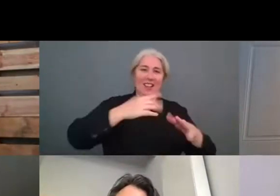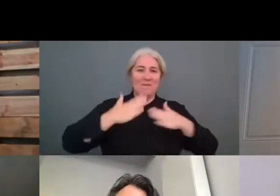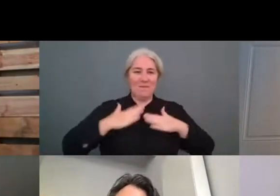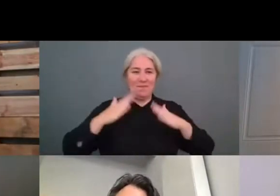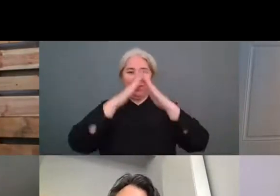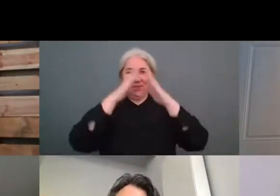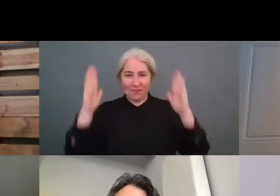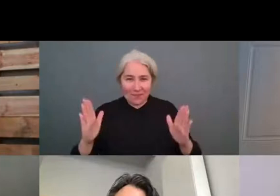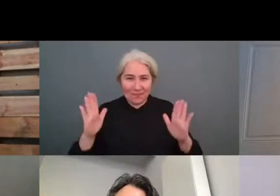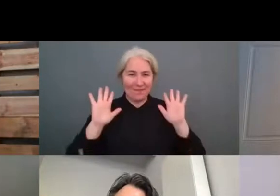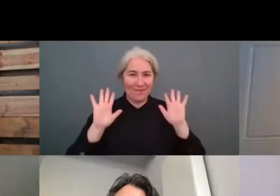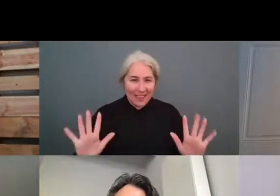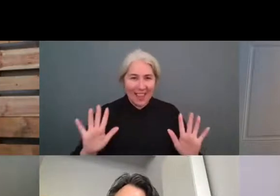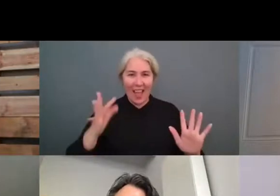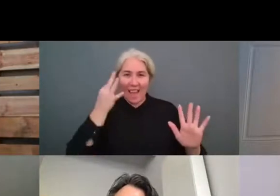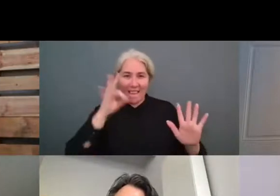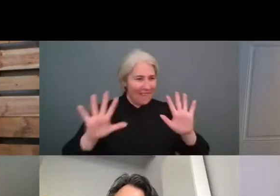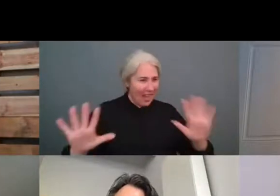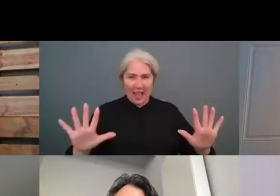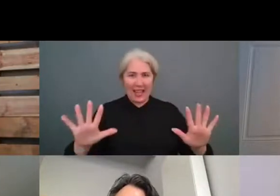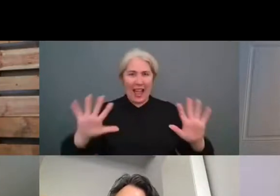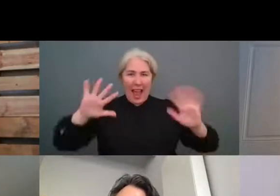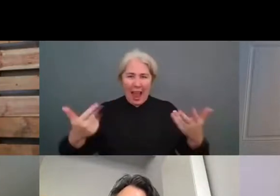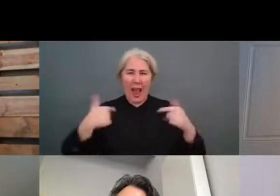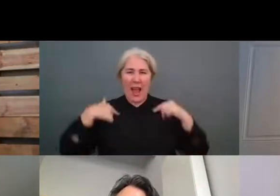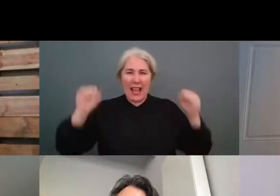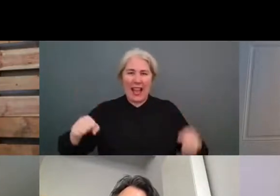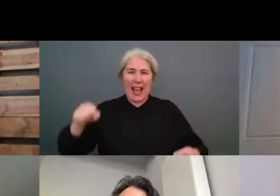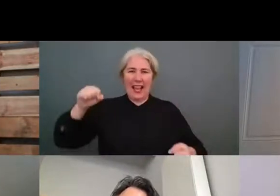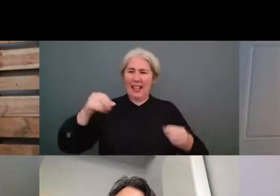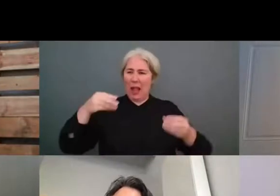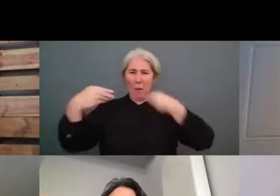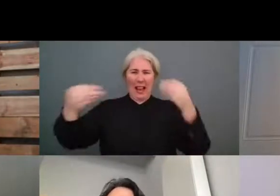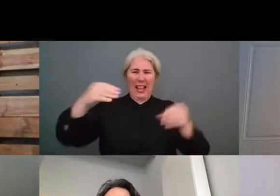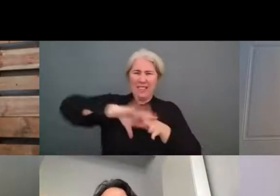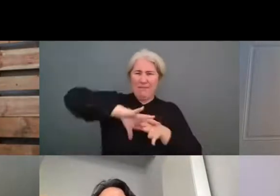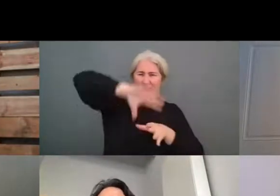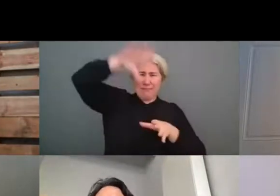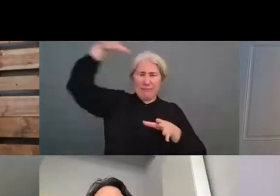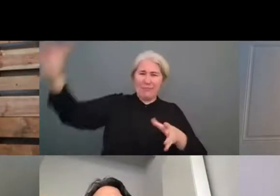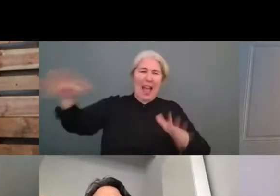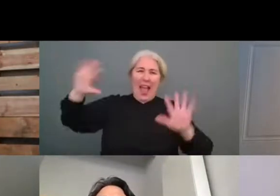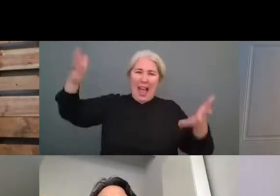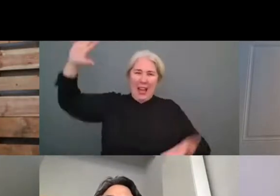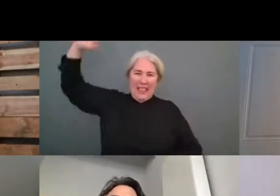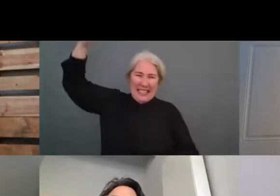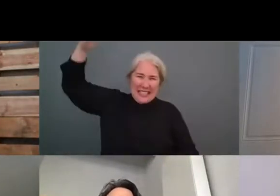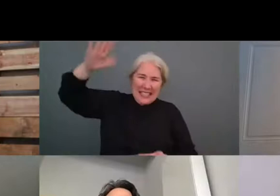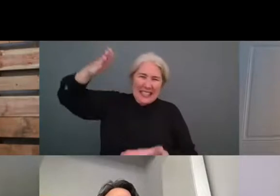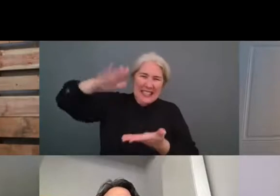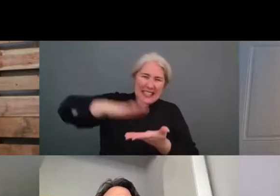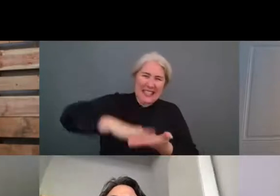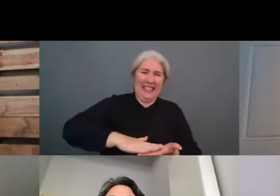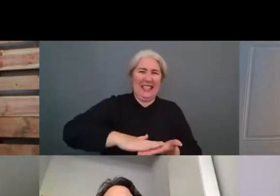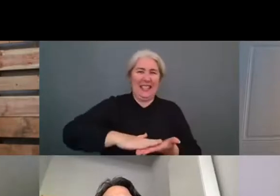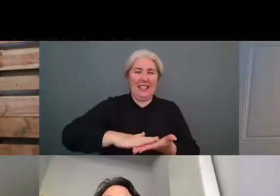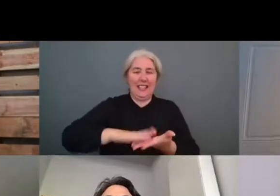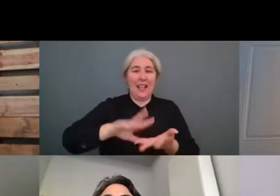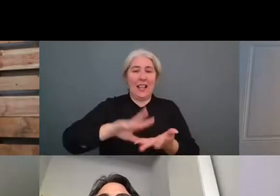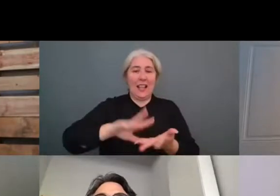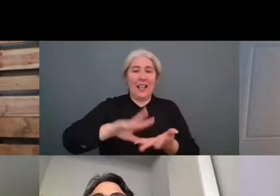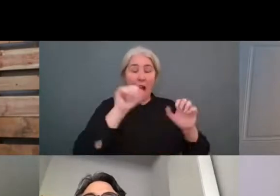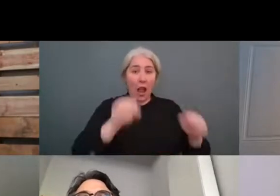global companies to reduce their waste eco design their products and while doing that it was intellectually very interesting